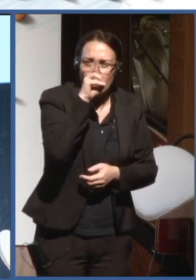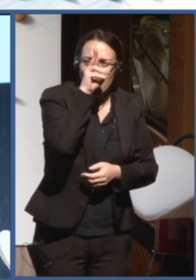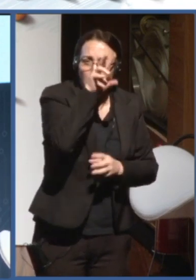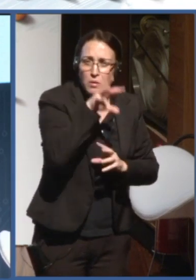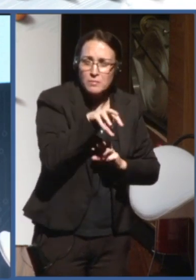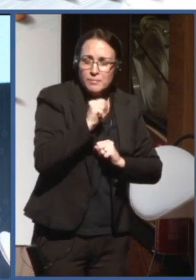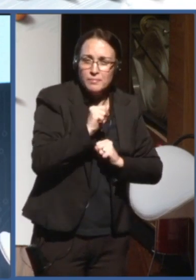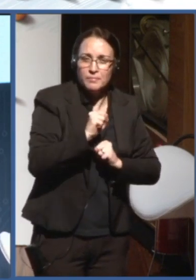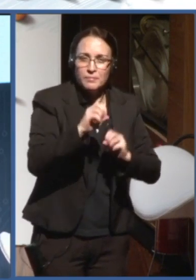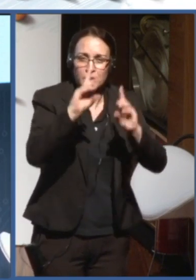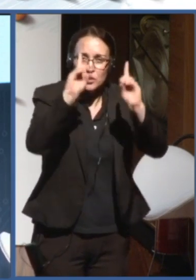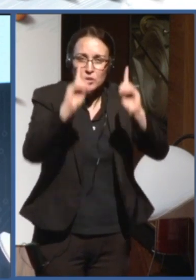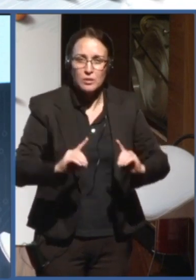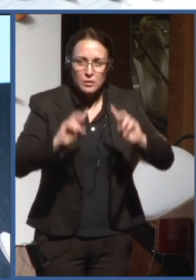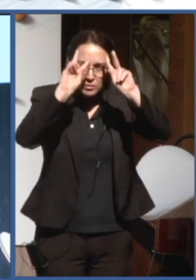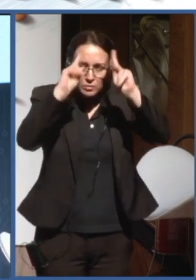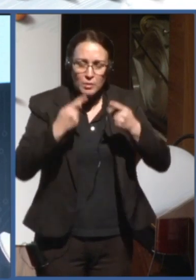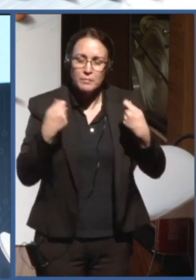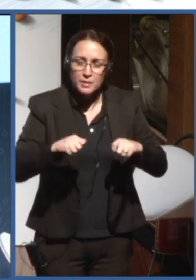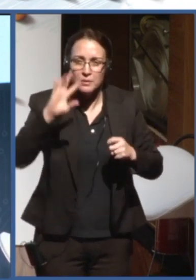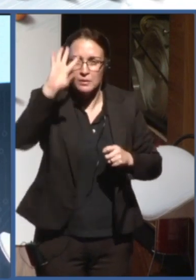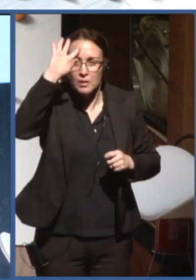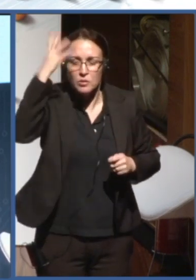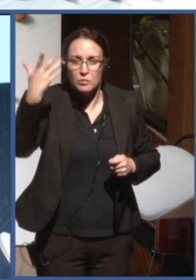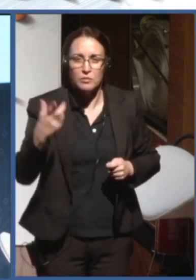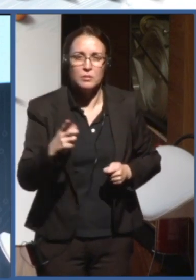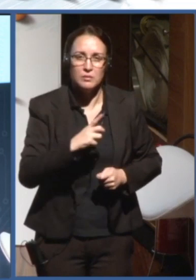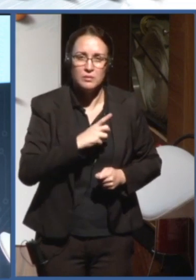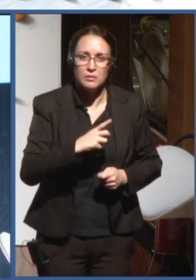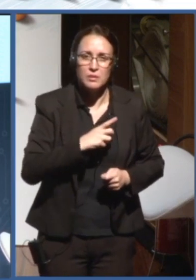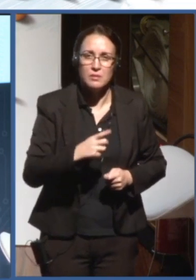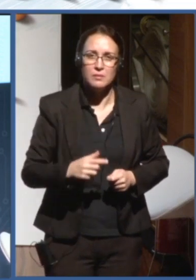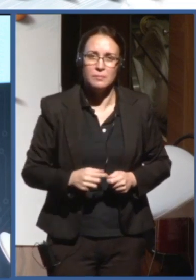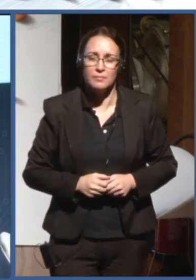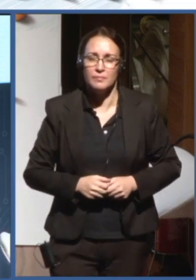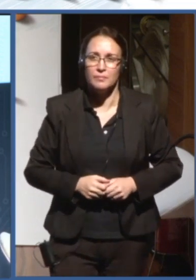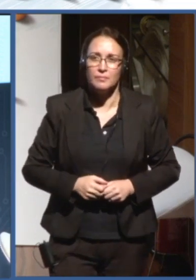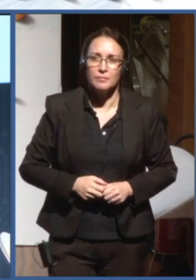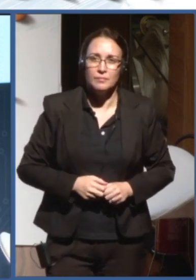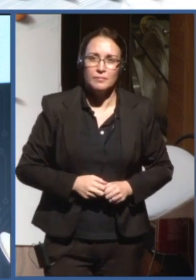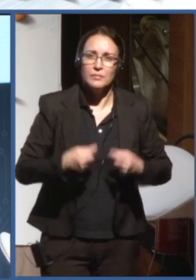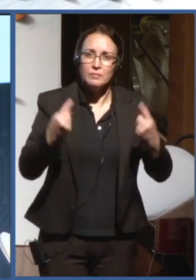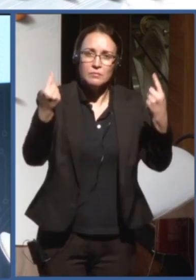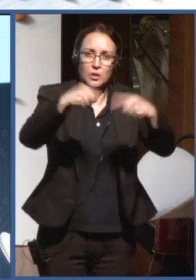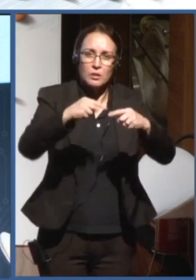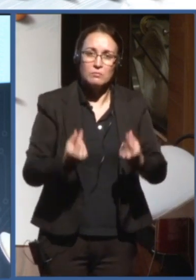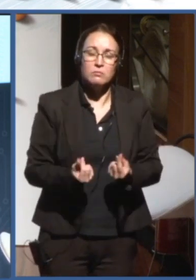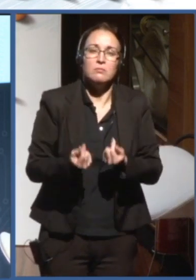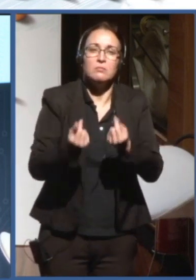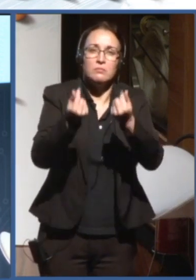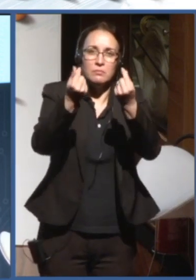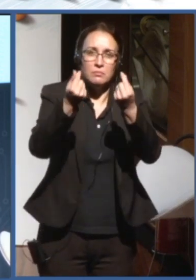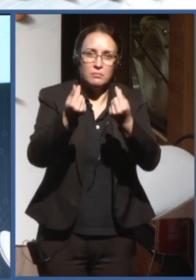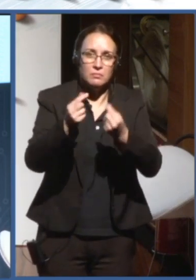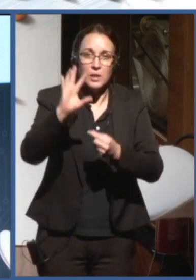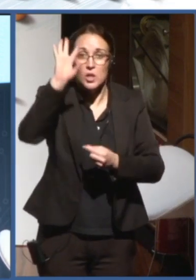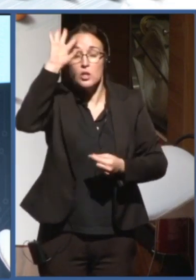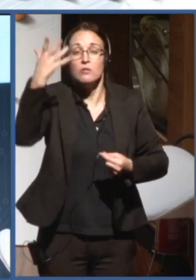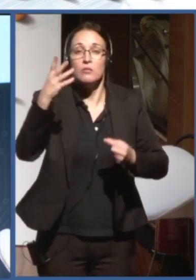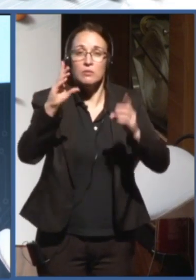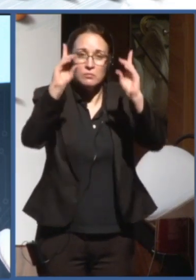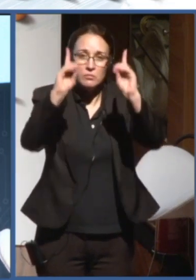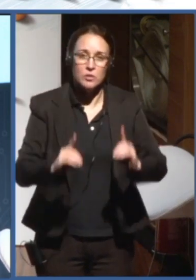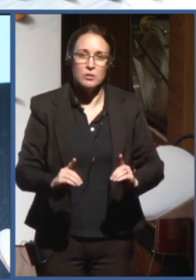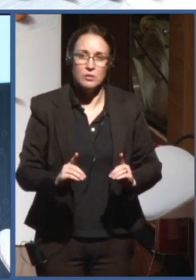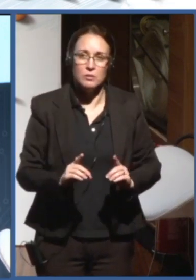addressing the human rights issues? Sure. But if the companies, if the states take a step